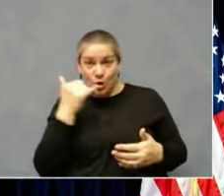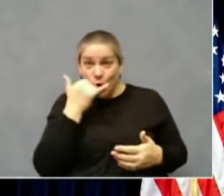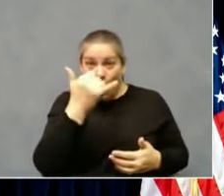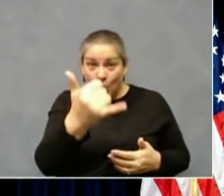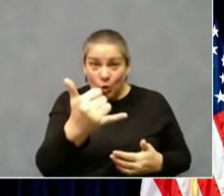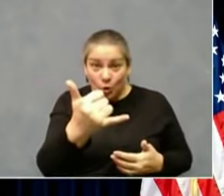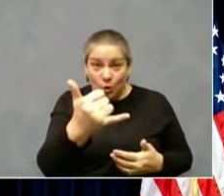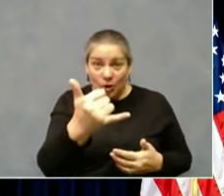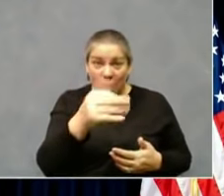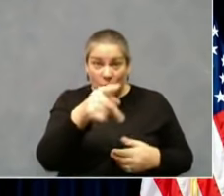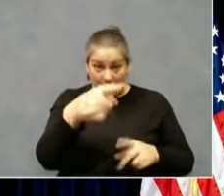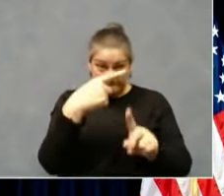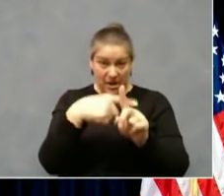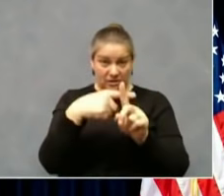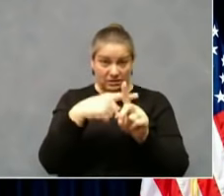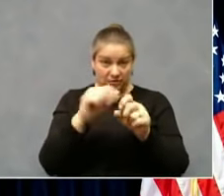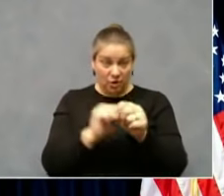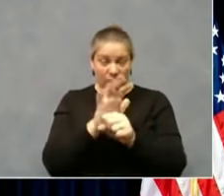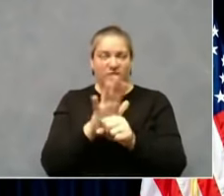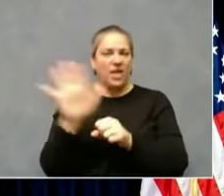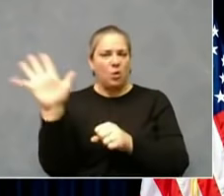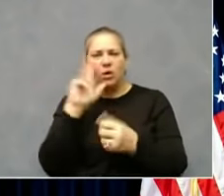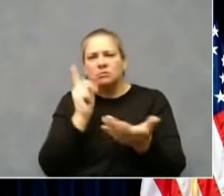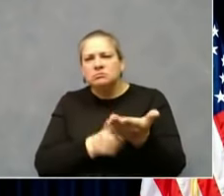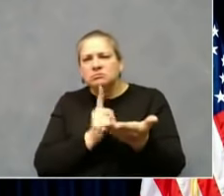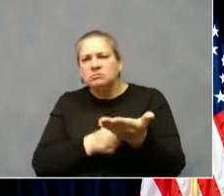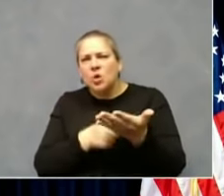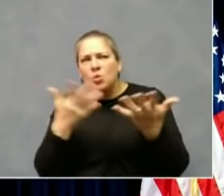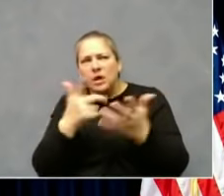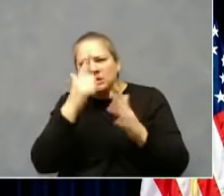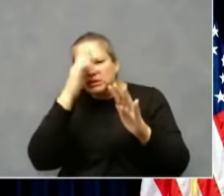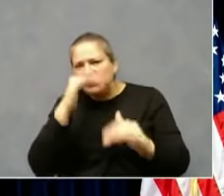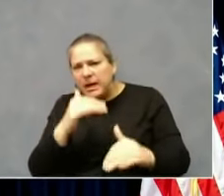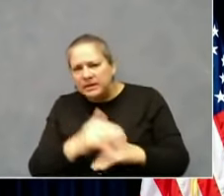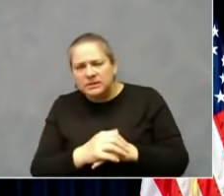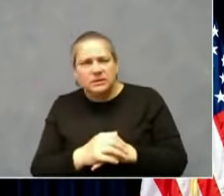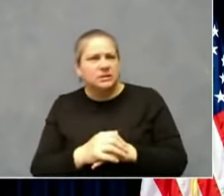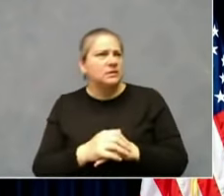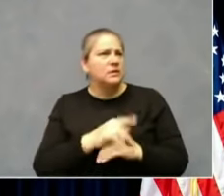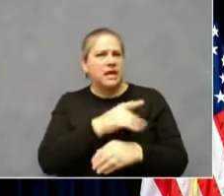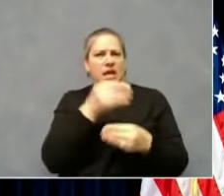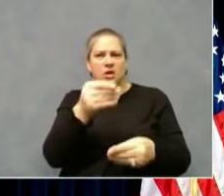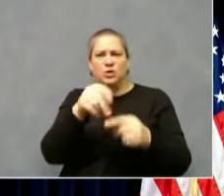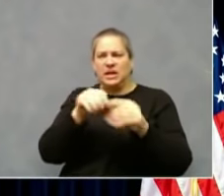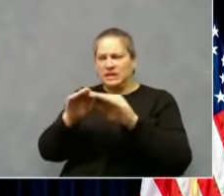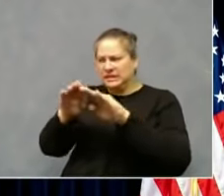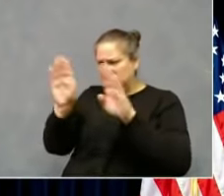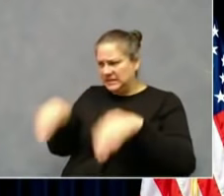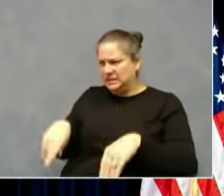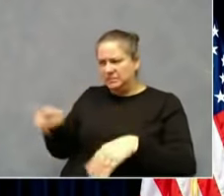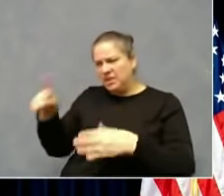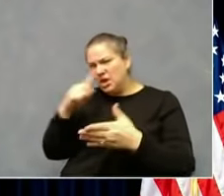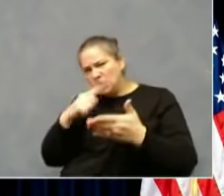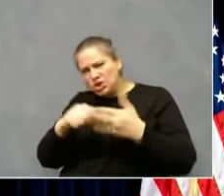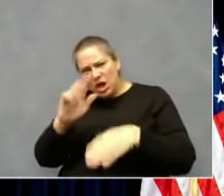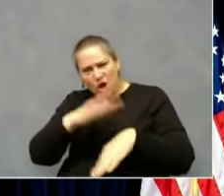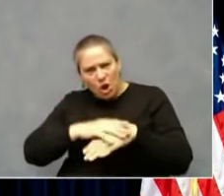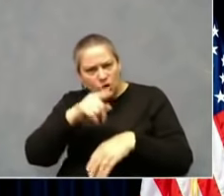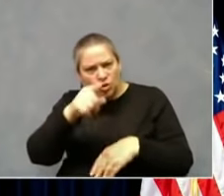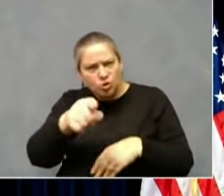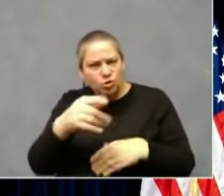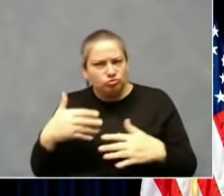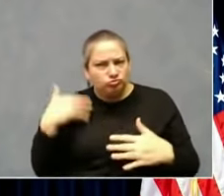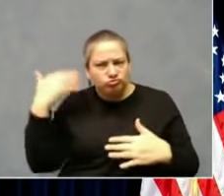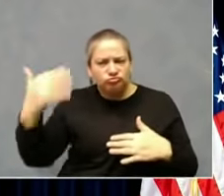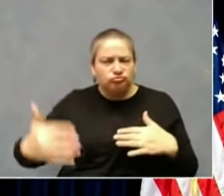what to expect. They put you in a system where you can be checked up on. They can ask you about resources